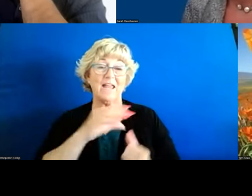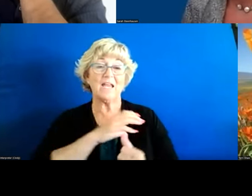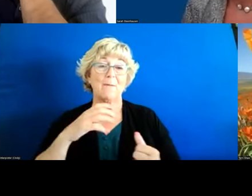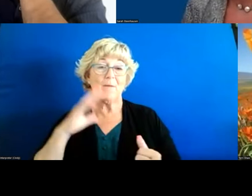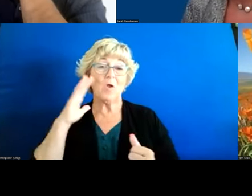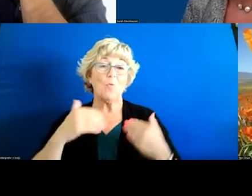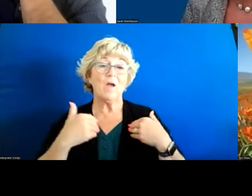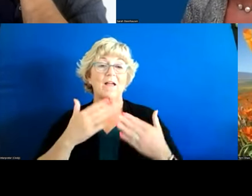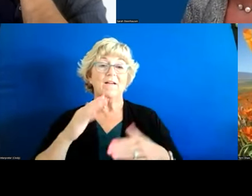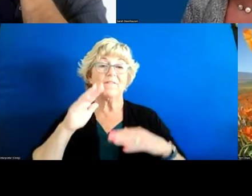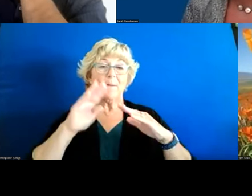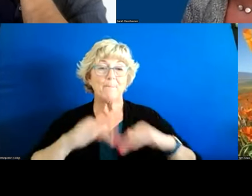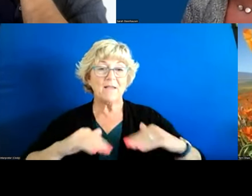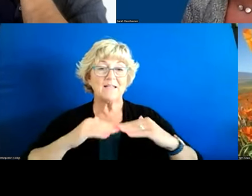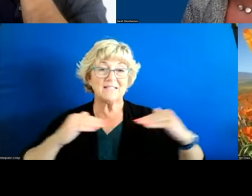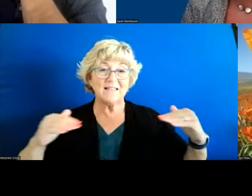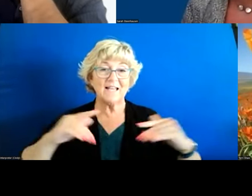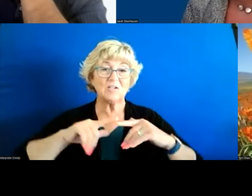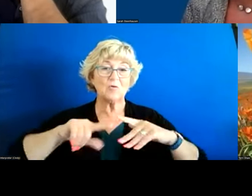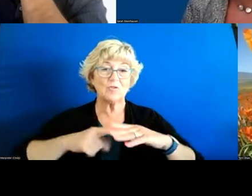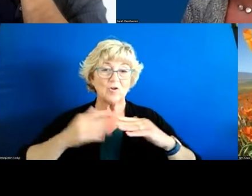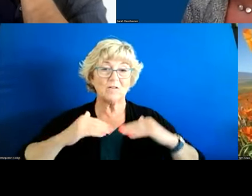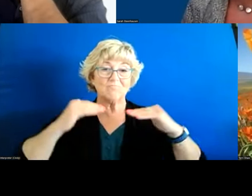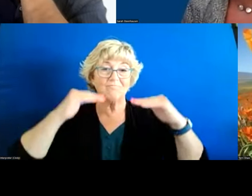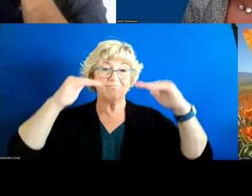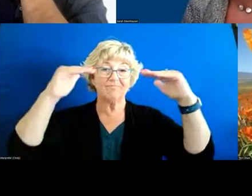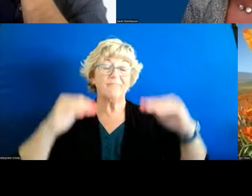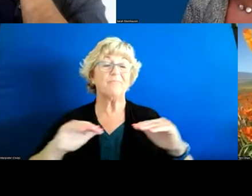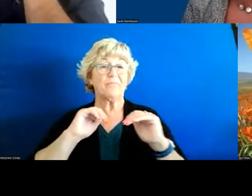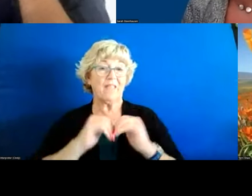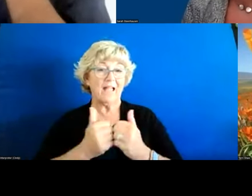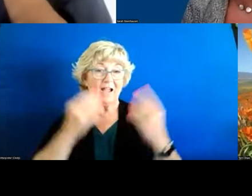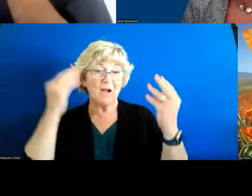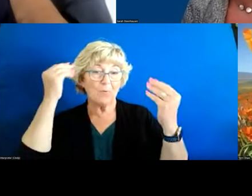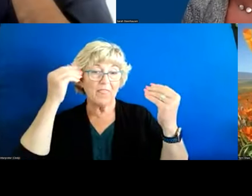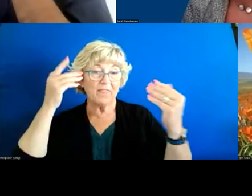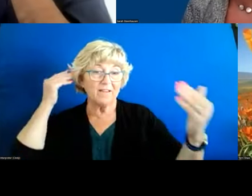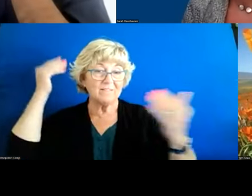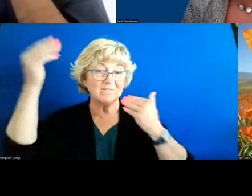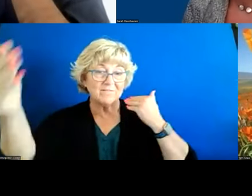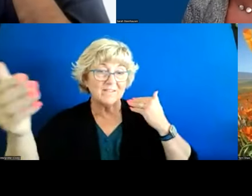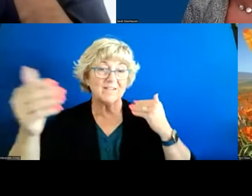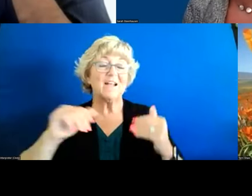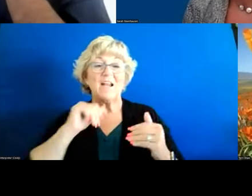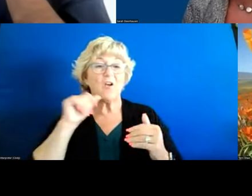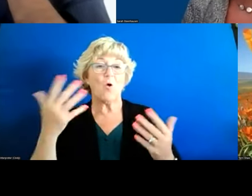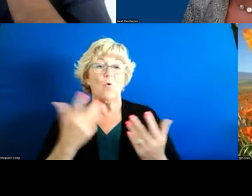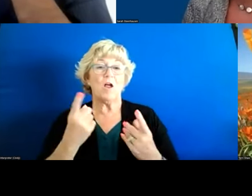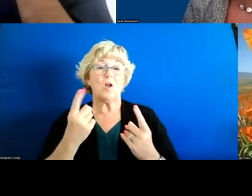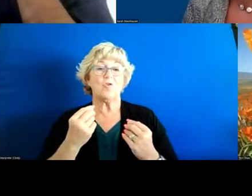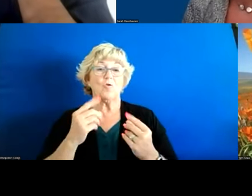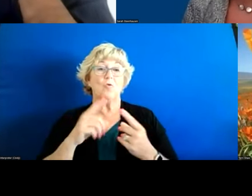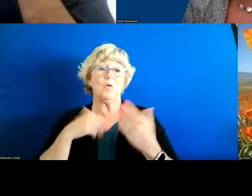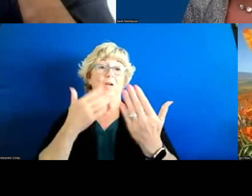some baseline as we get to the end of the year how we are thinking down the road rather than just what do we do to get to